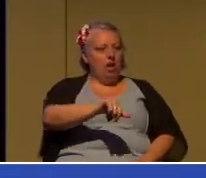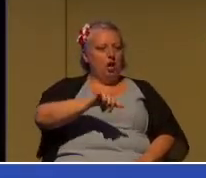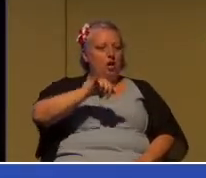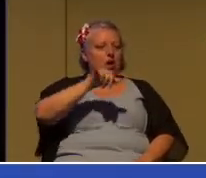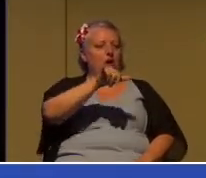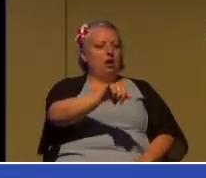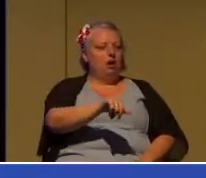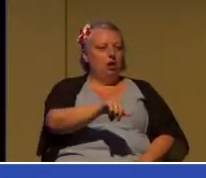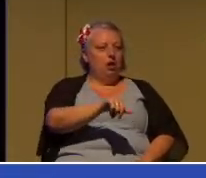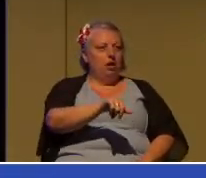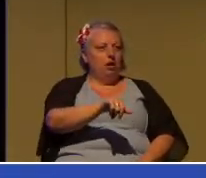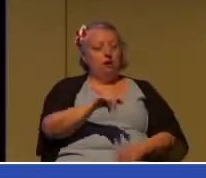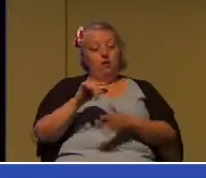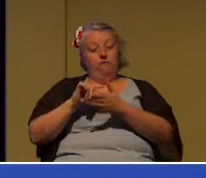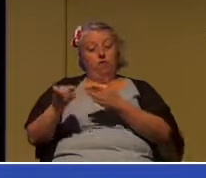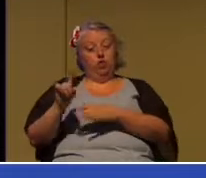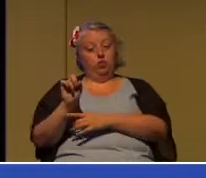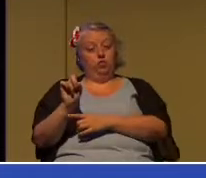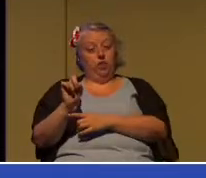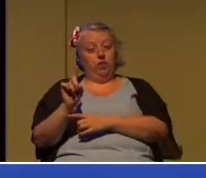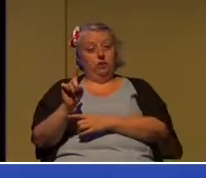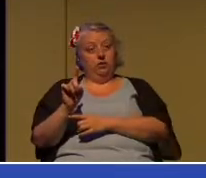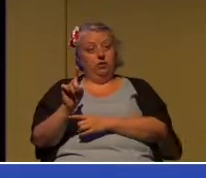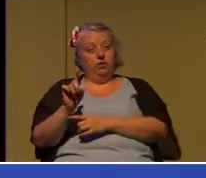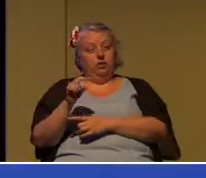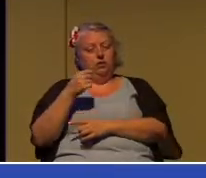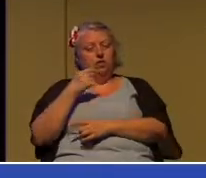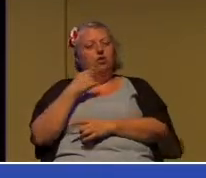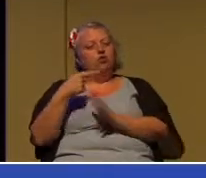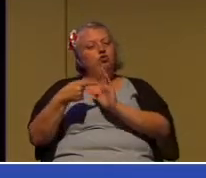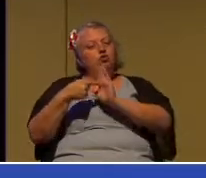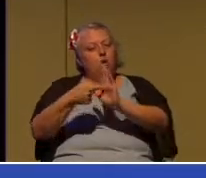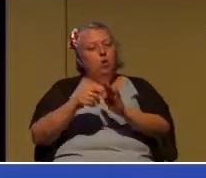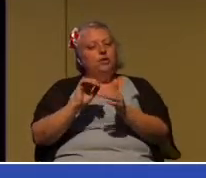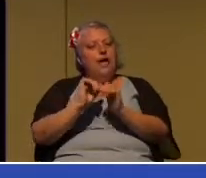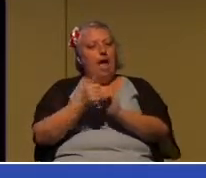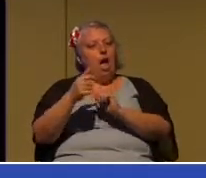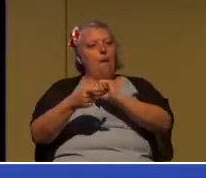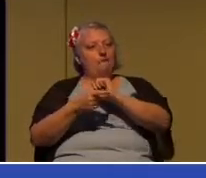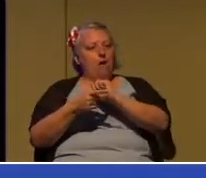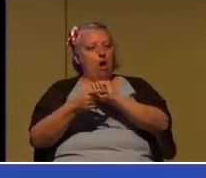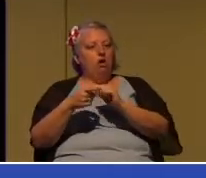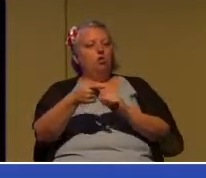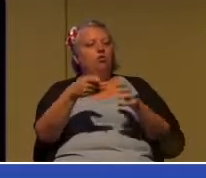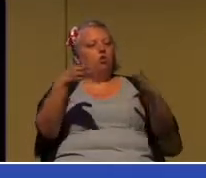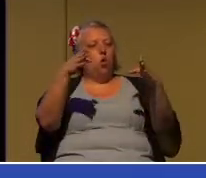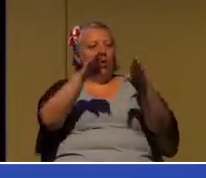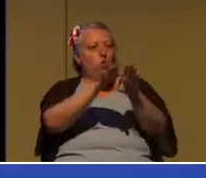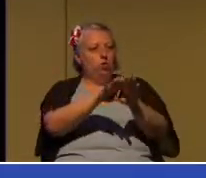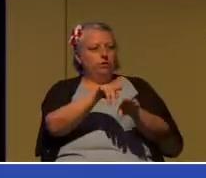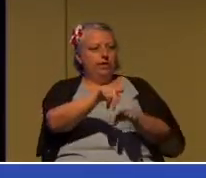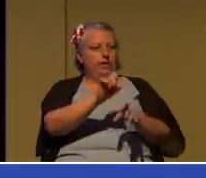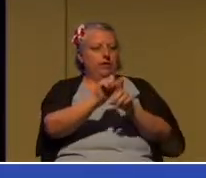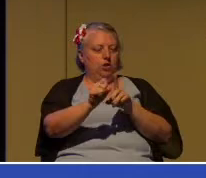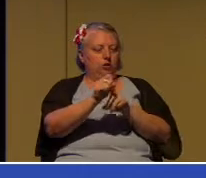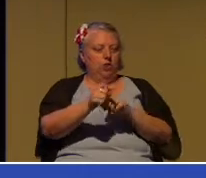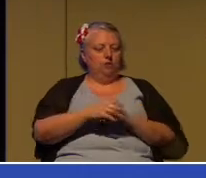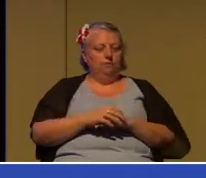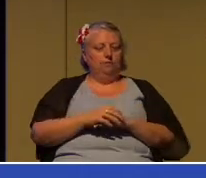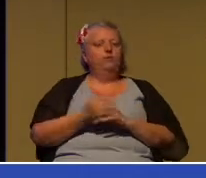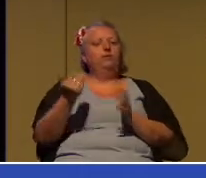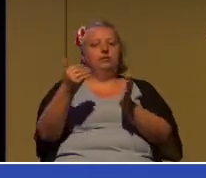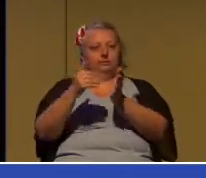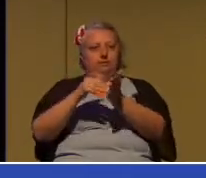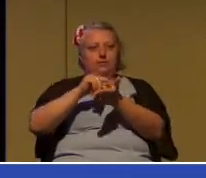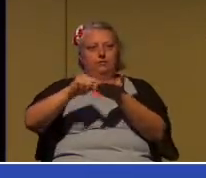gives us a good indication of how Paul brings closure to the situation. Listen to it again in verse